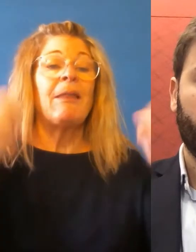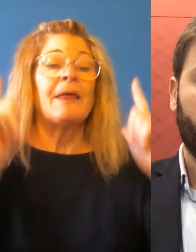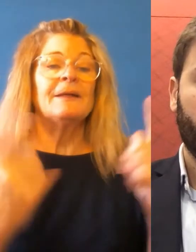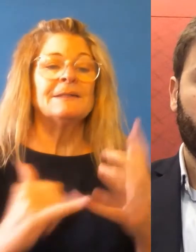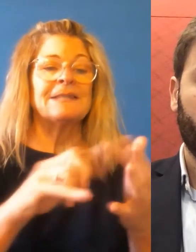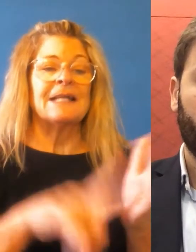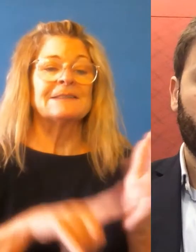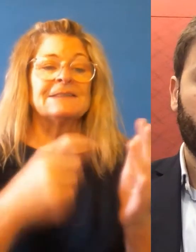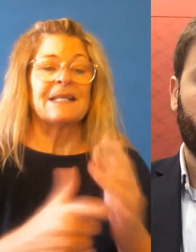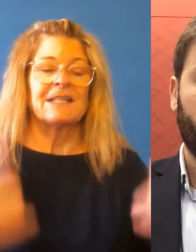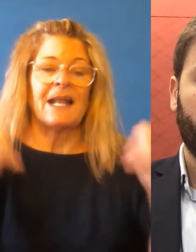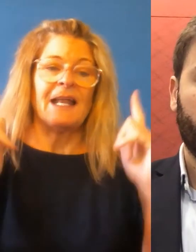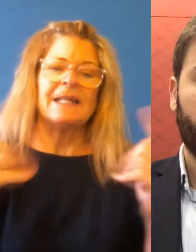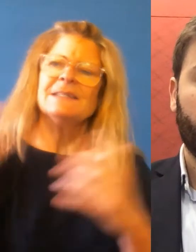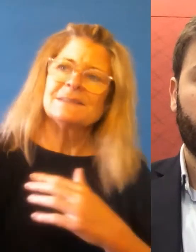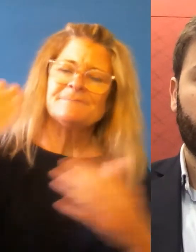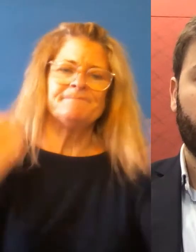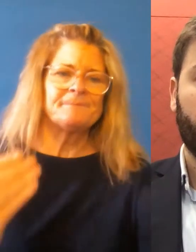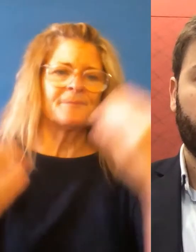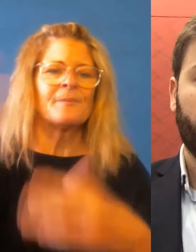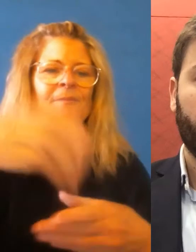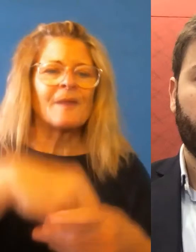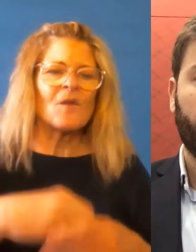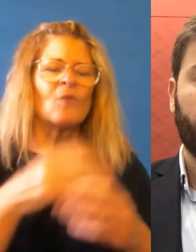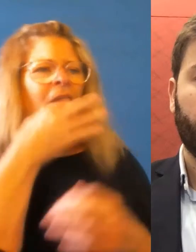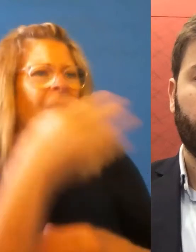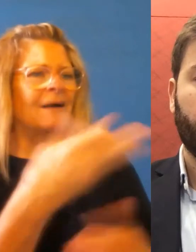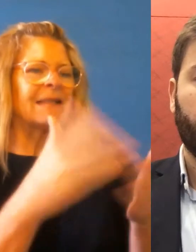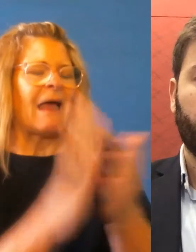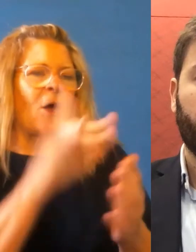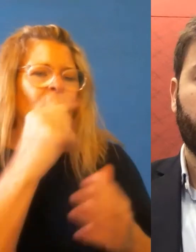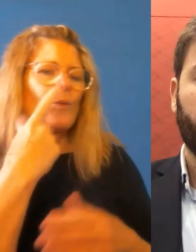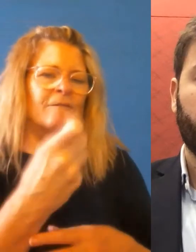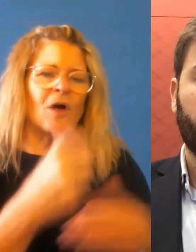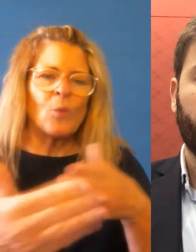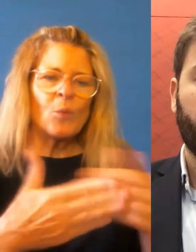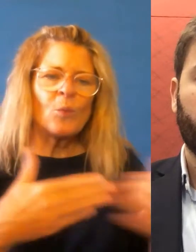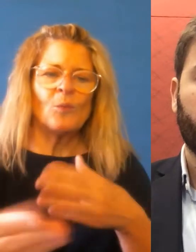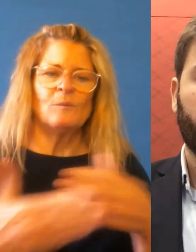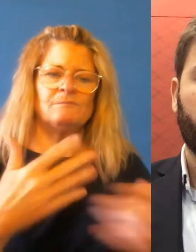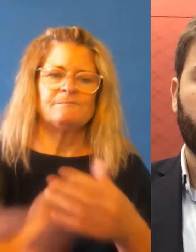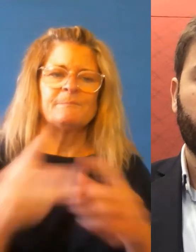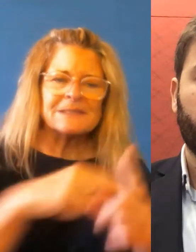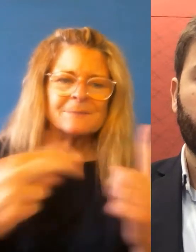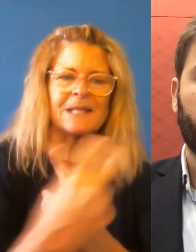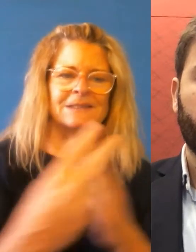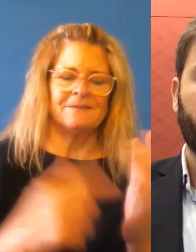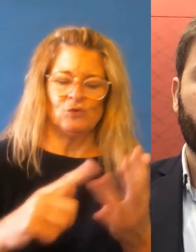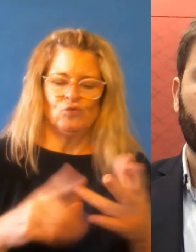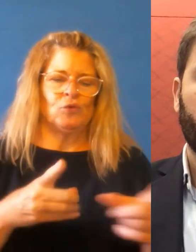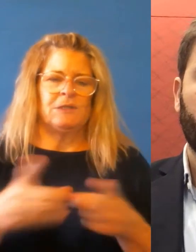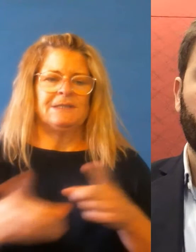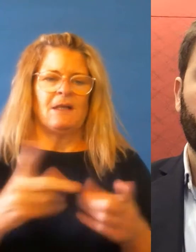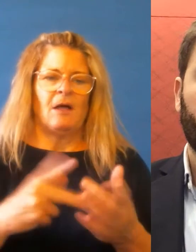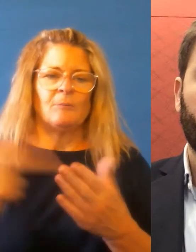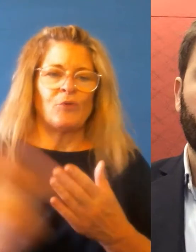to find options and arrangements, uh, to build policy, uh, to design programs, uh, and